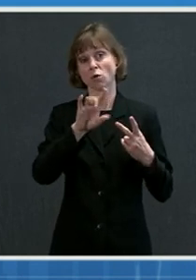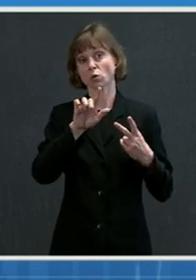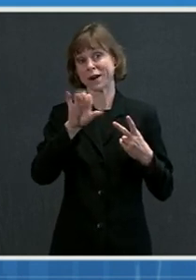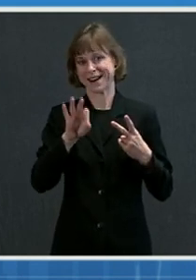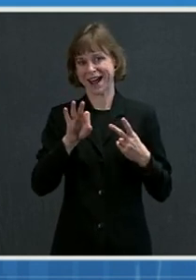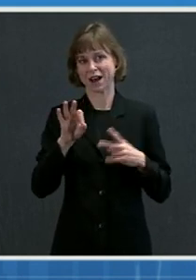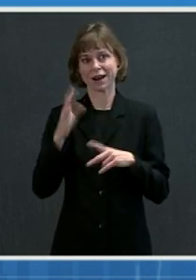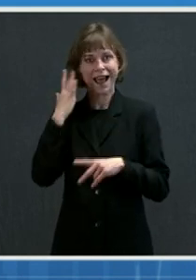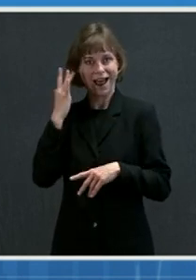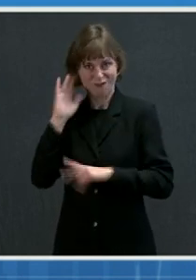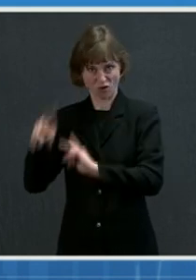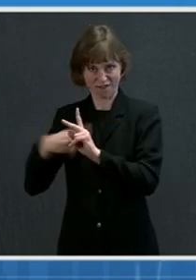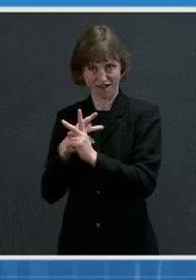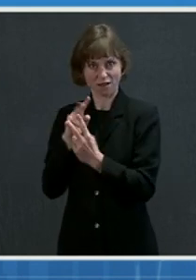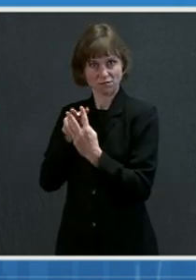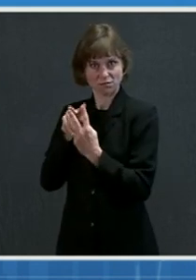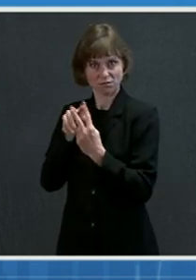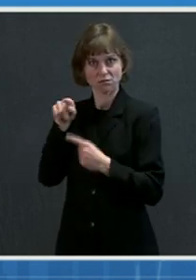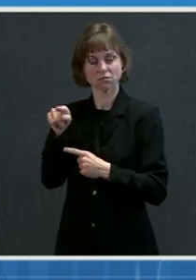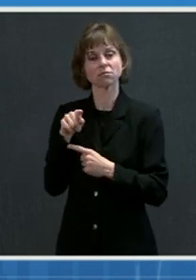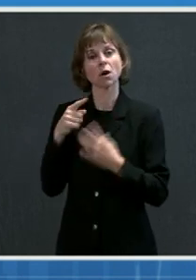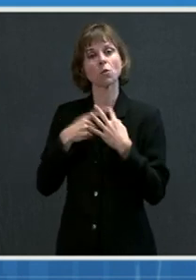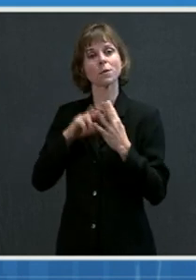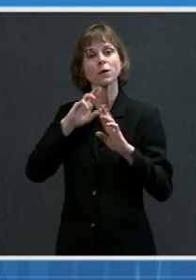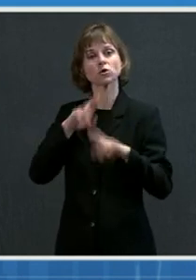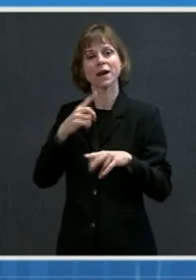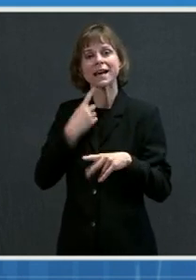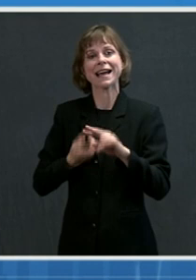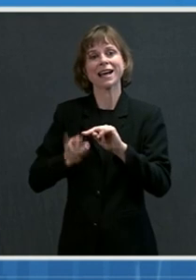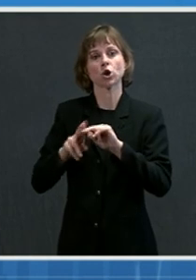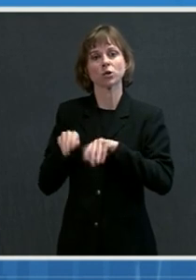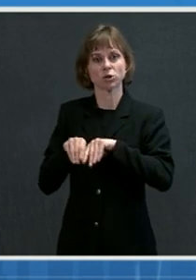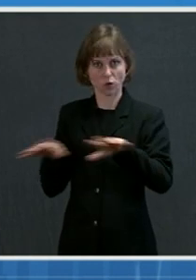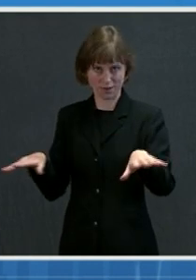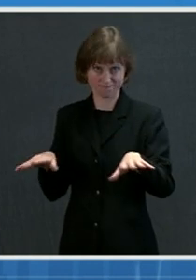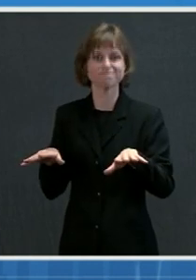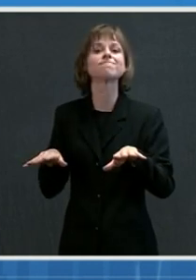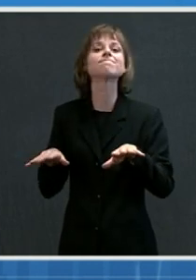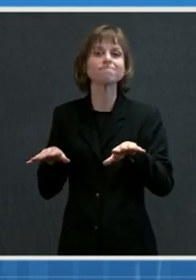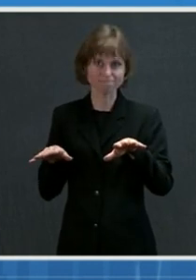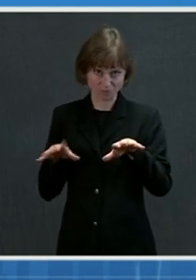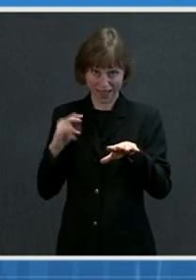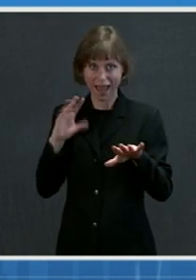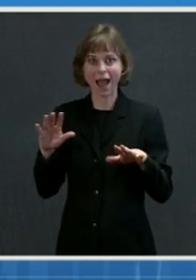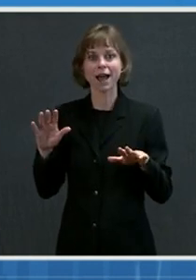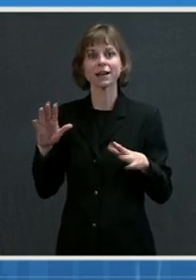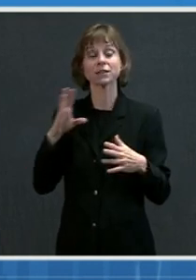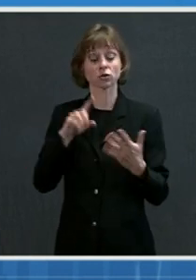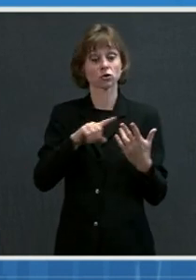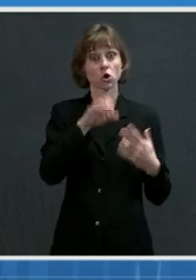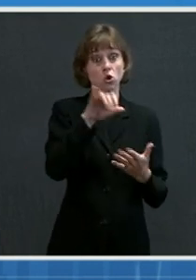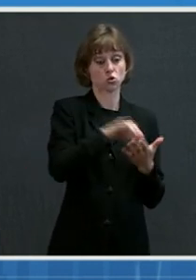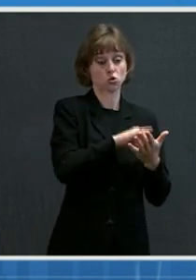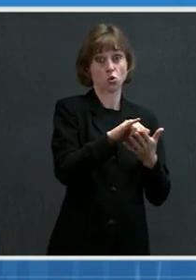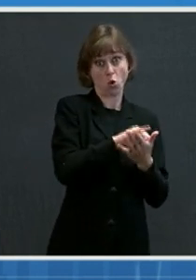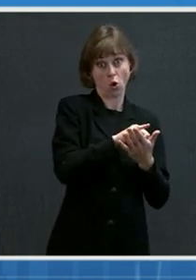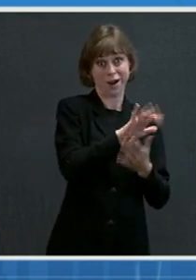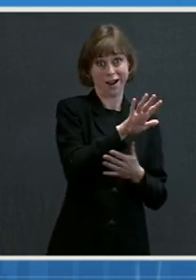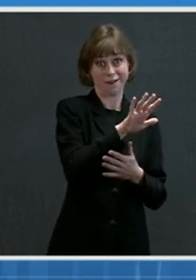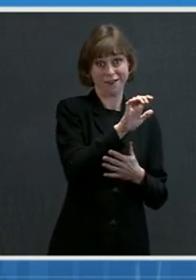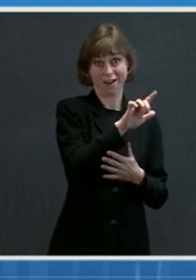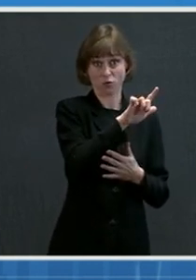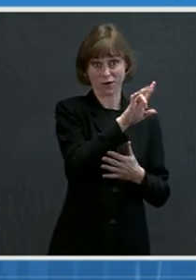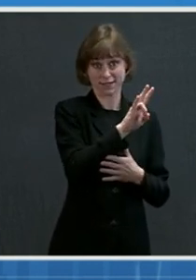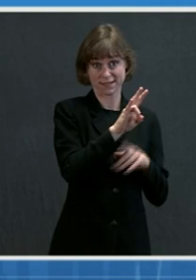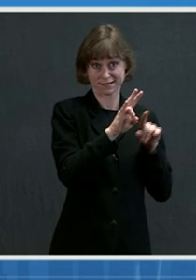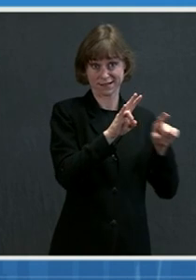with preliminary reports of increased transmissibility and disease activity. And the New York 526, which recent